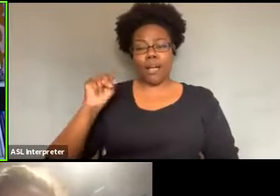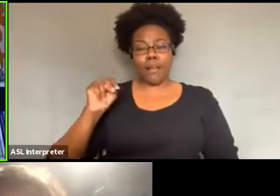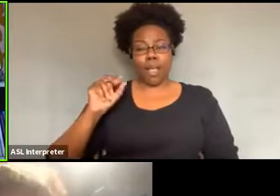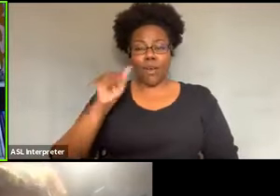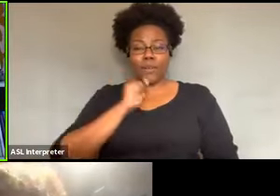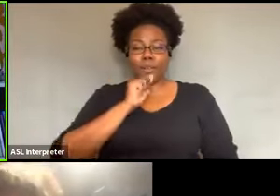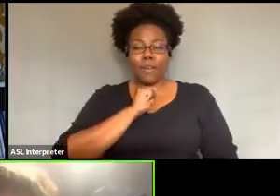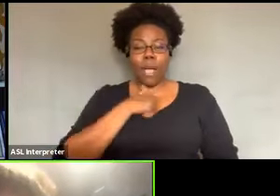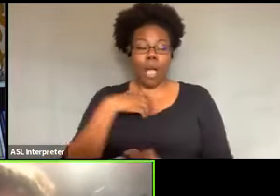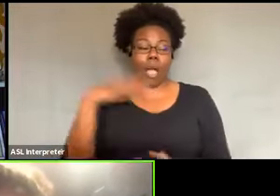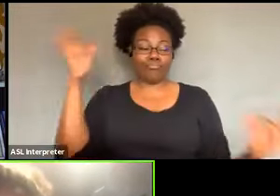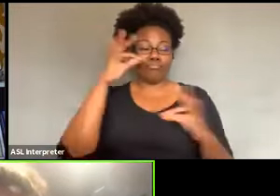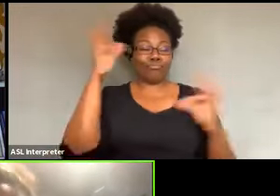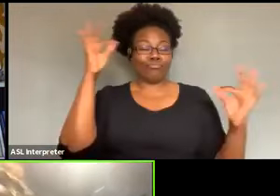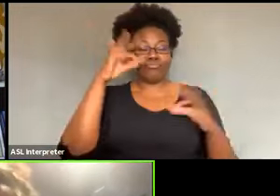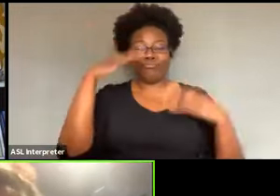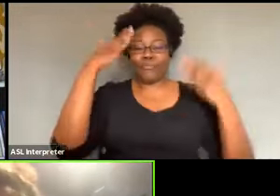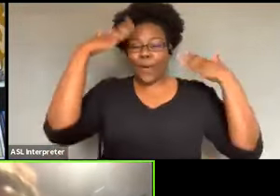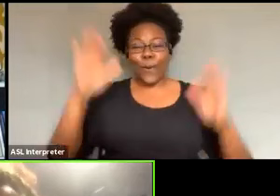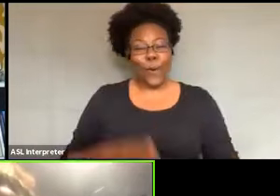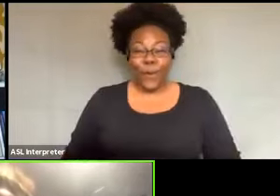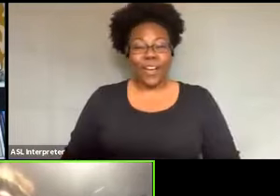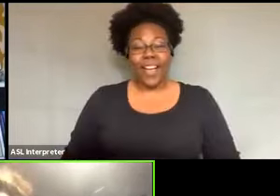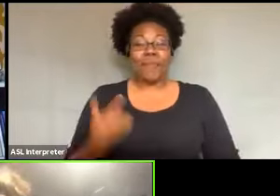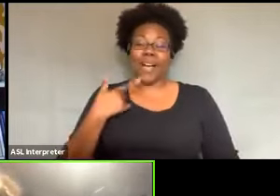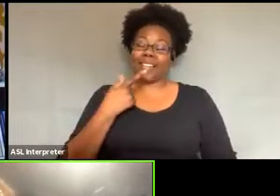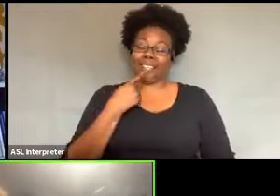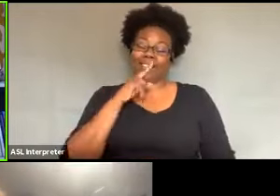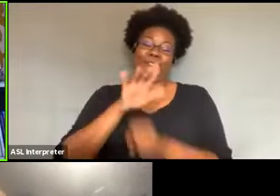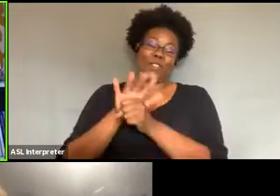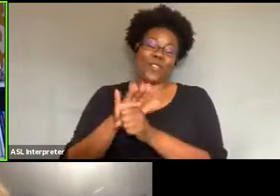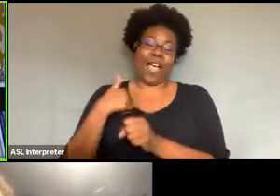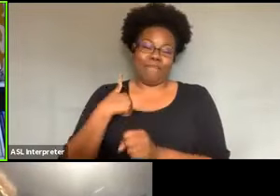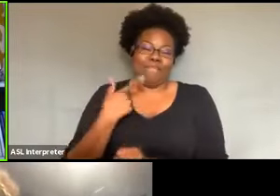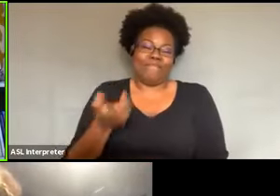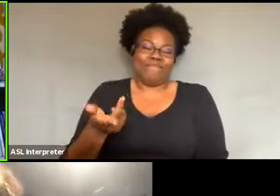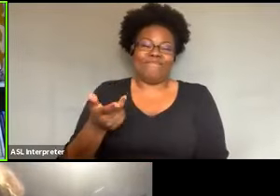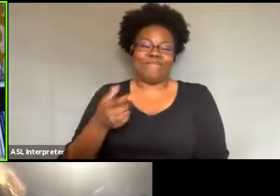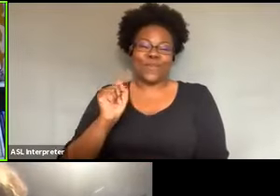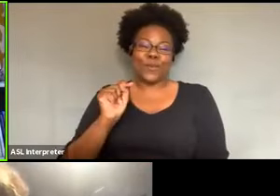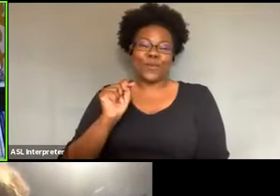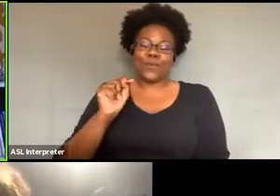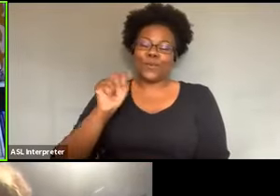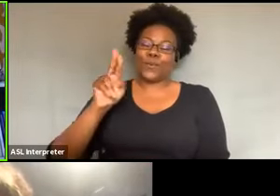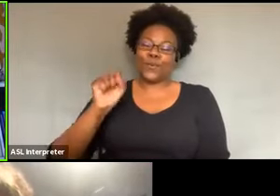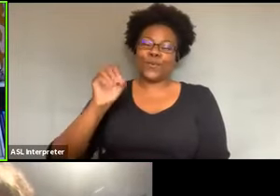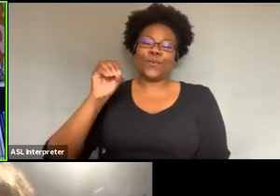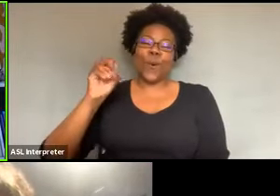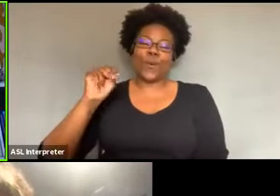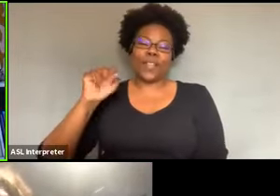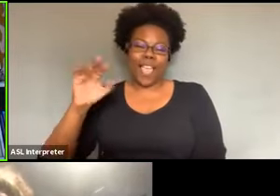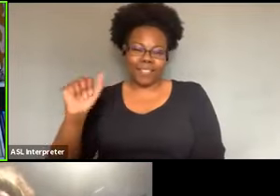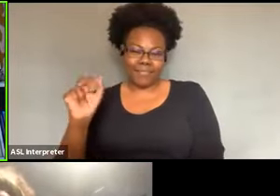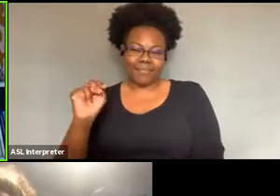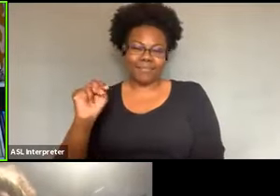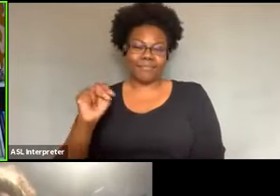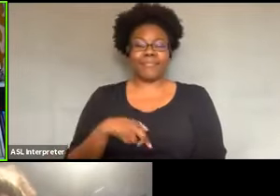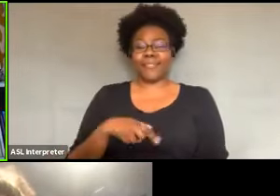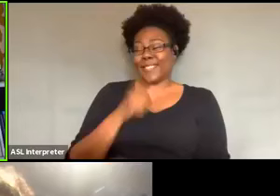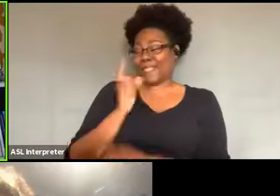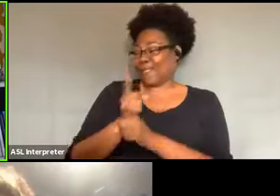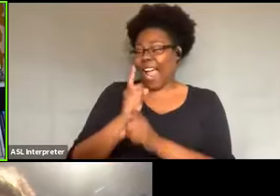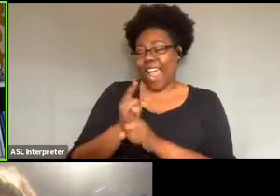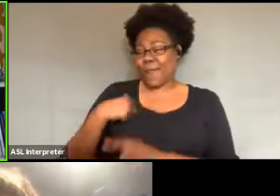Every minute of it. I am to Sony and official now. Right. I don't think any of us really understand how we actually got here, but we're here. Um,